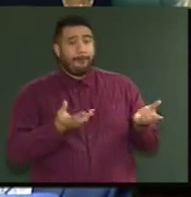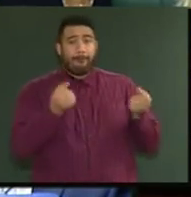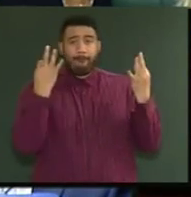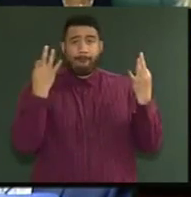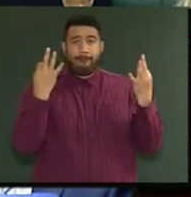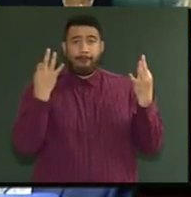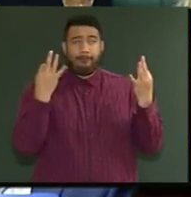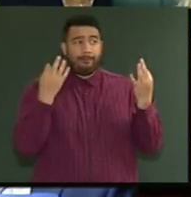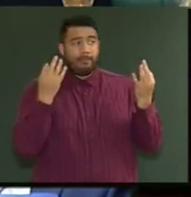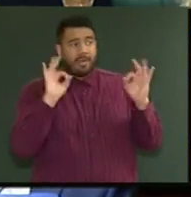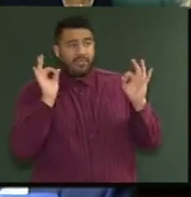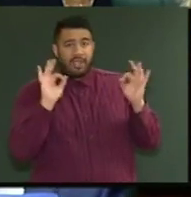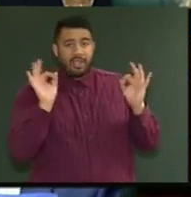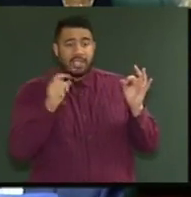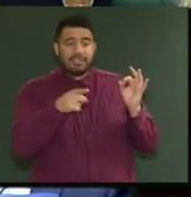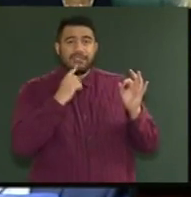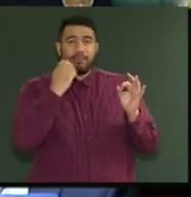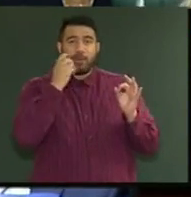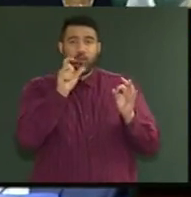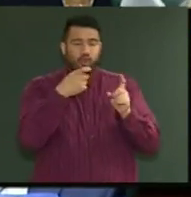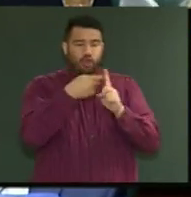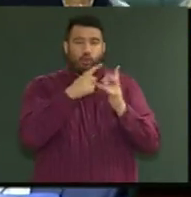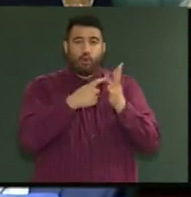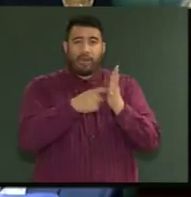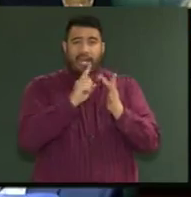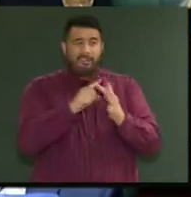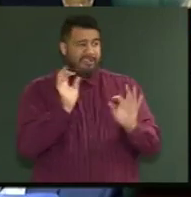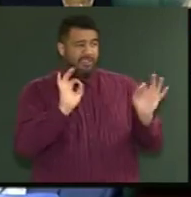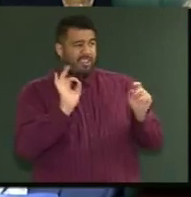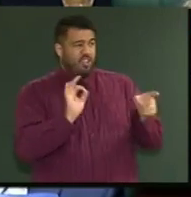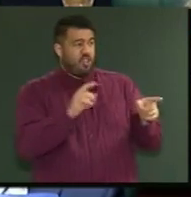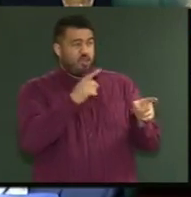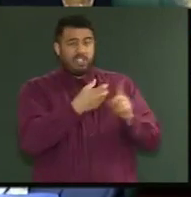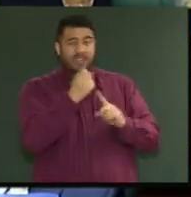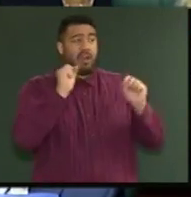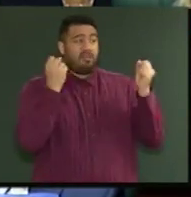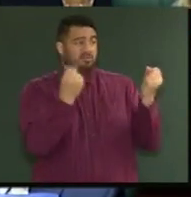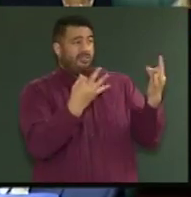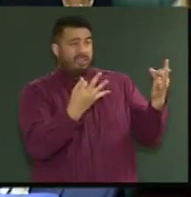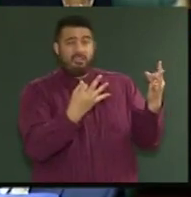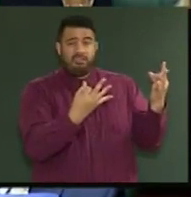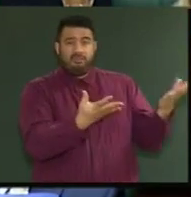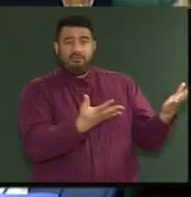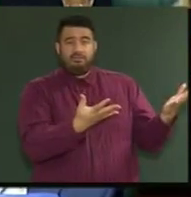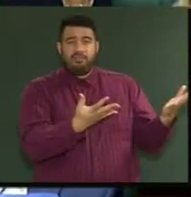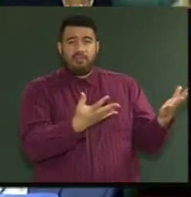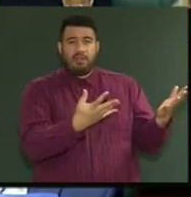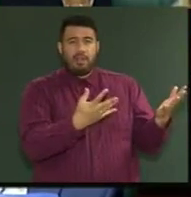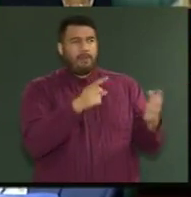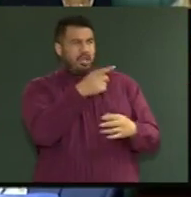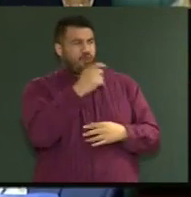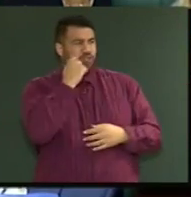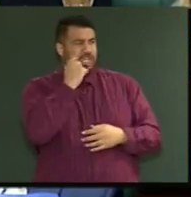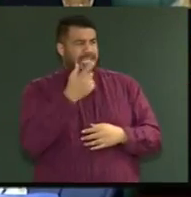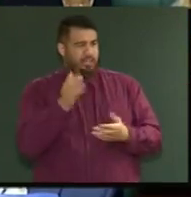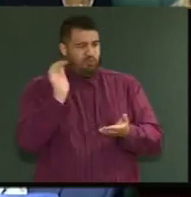Kore, nothing, zilch, zip, naught, nothing. That's what they've achieved. And yet they got the cheek to come into